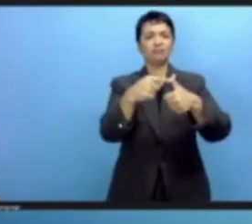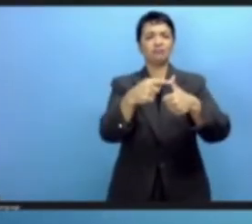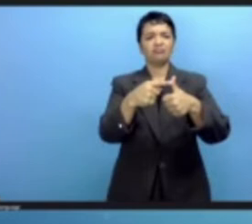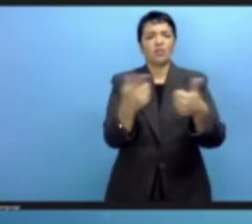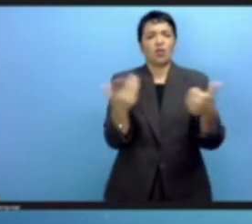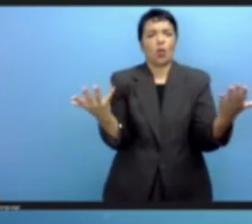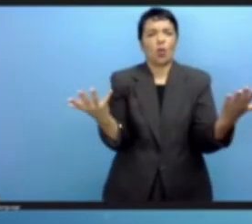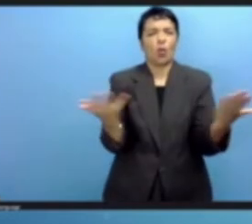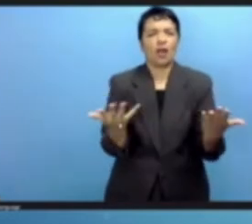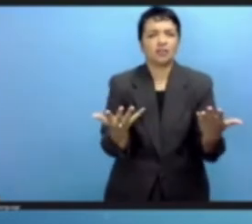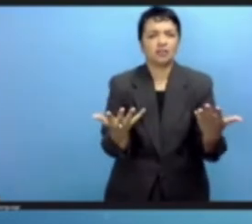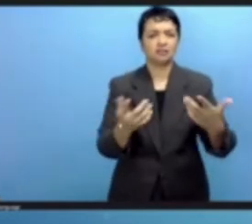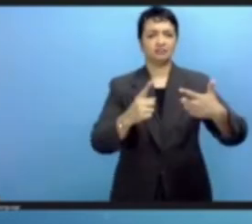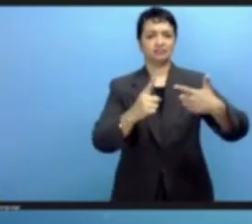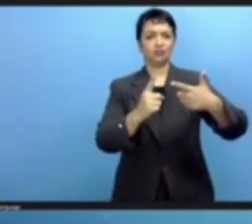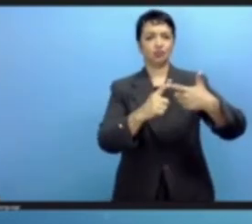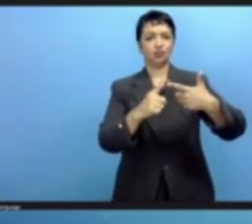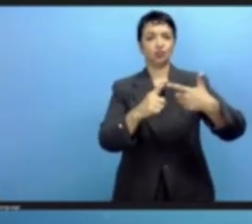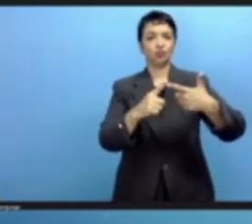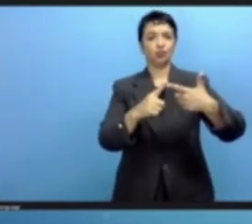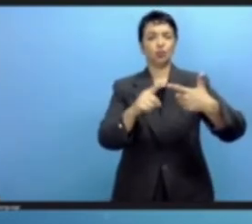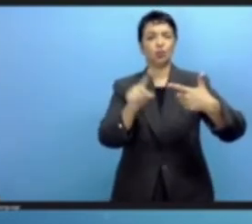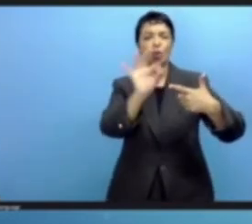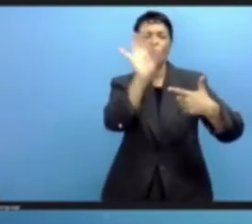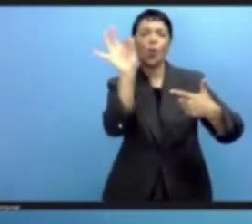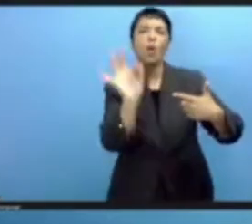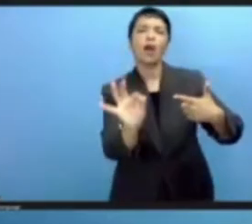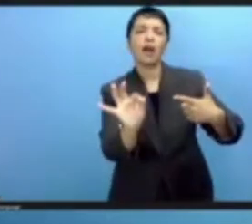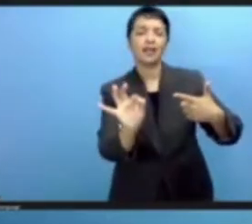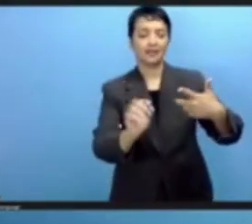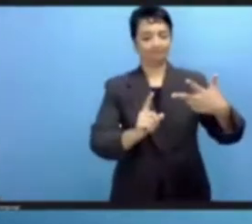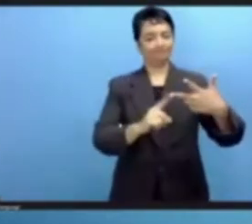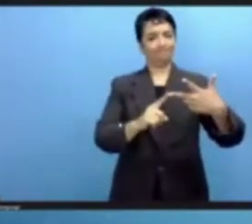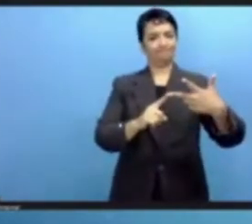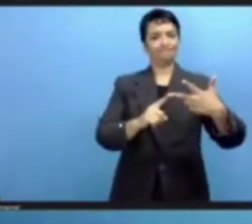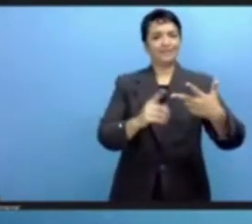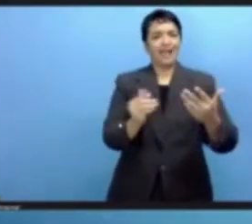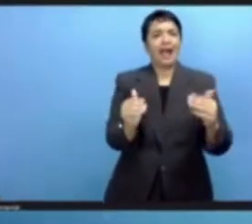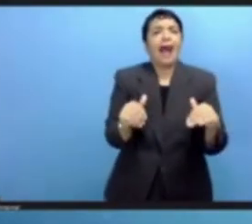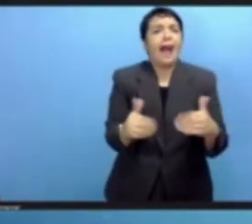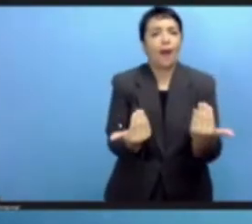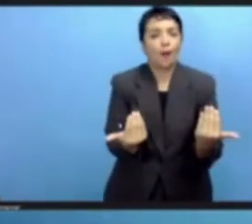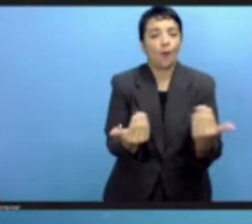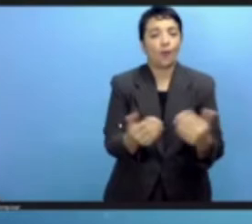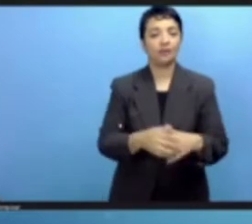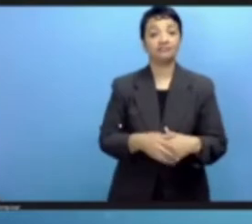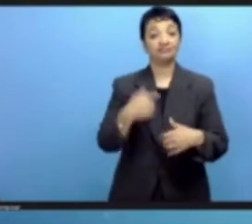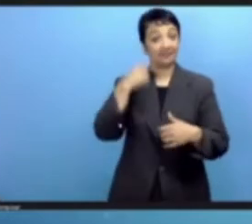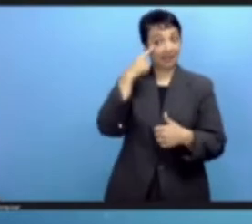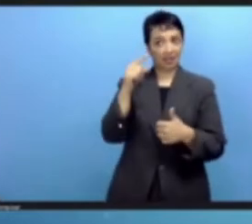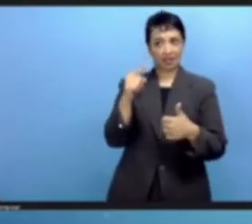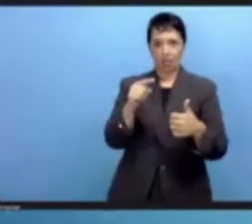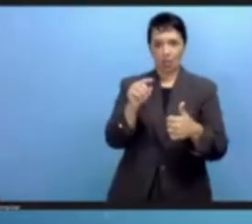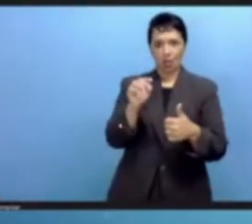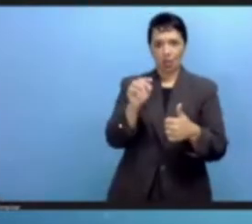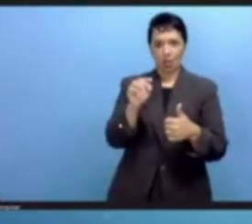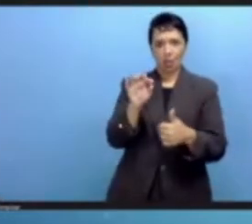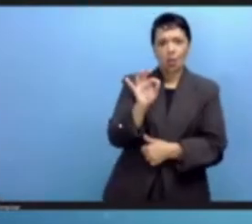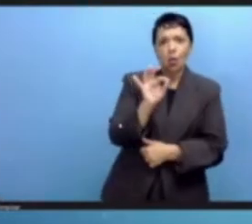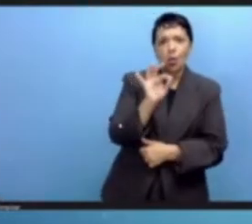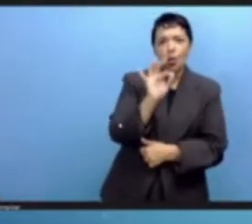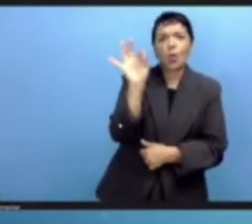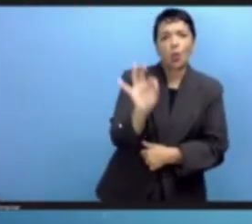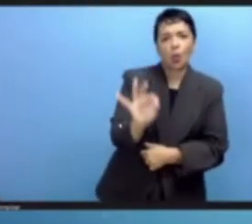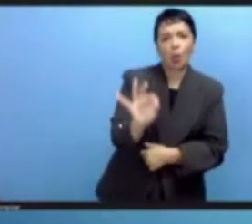I think the case for change, the why, is quite obvious to all of us. But what is not as easy to answer